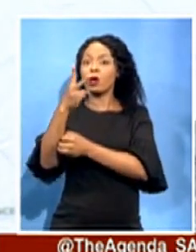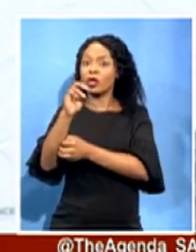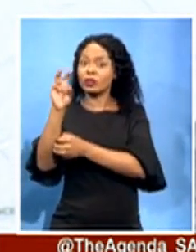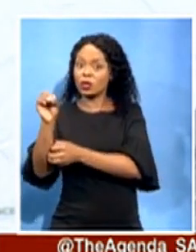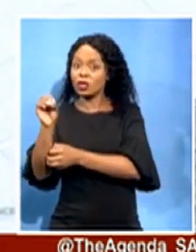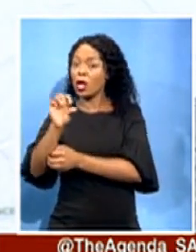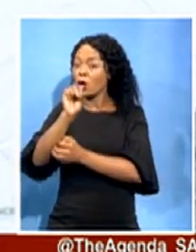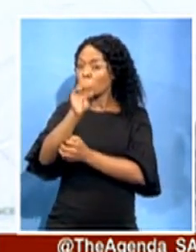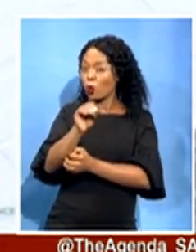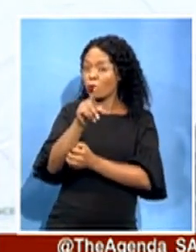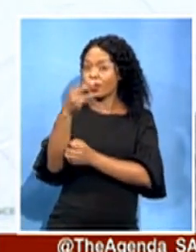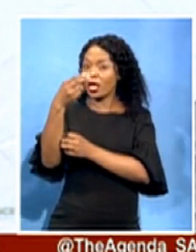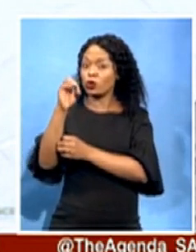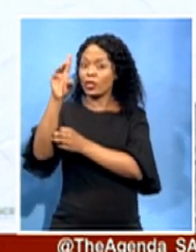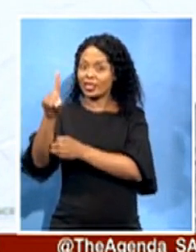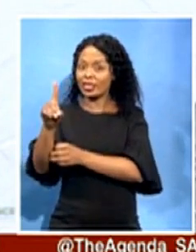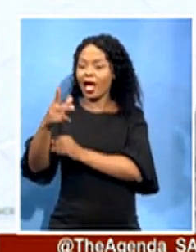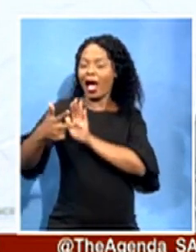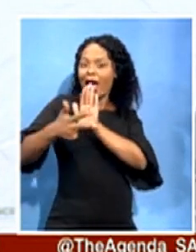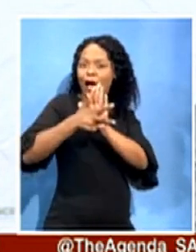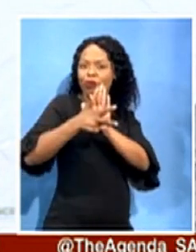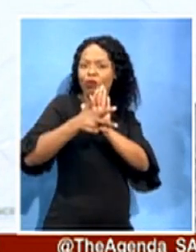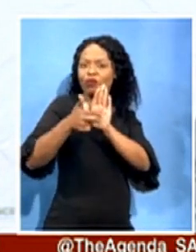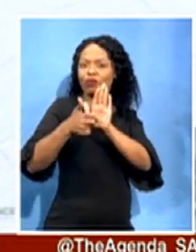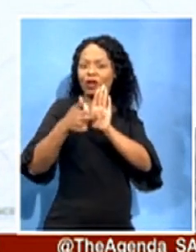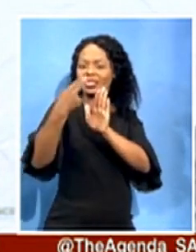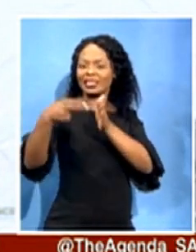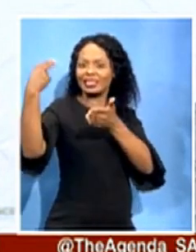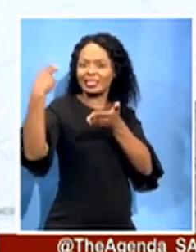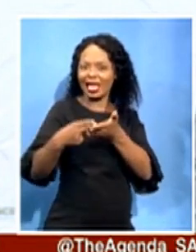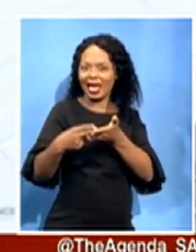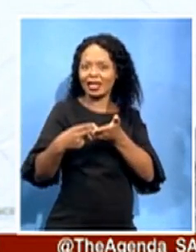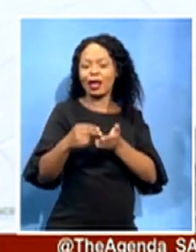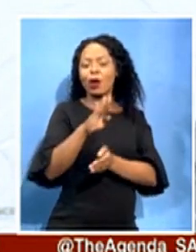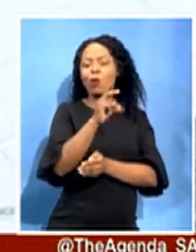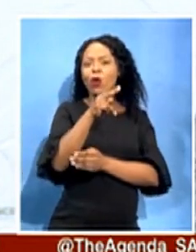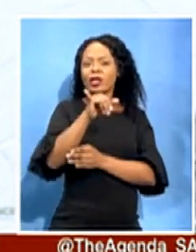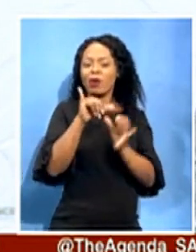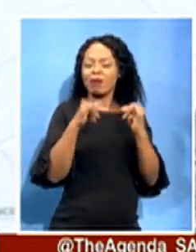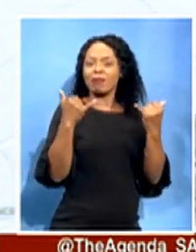approval of Boniwe Rehabilitation Center, the submission.